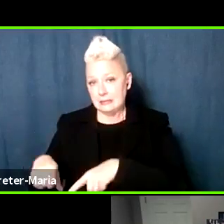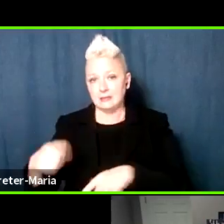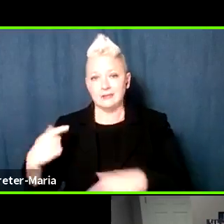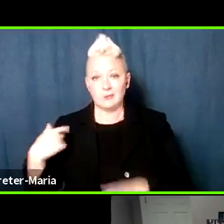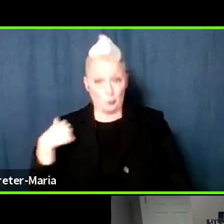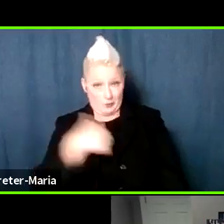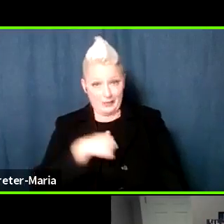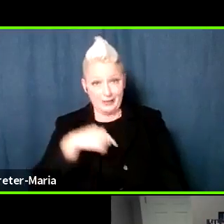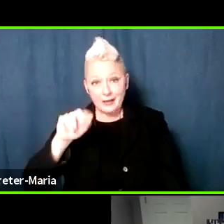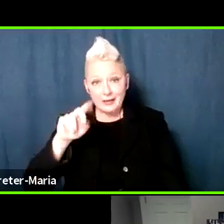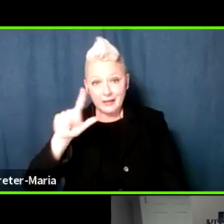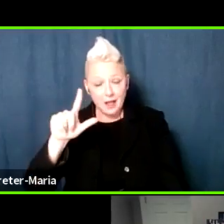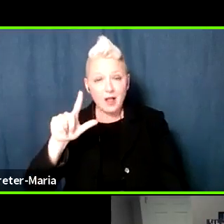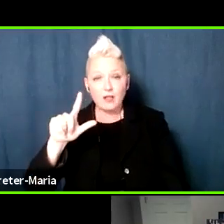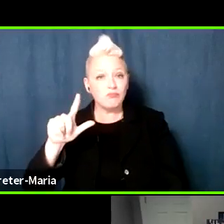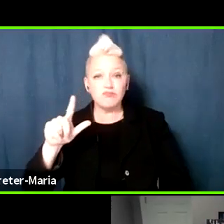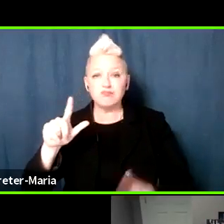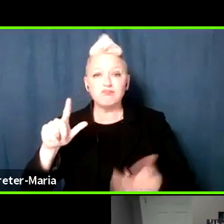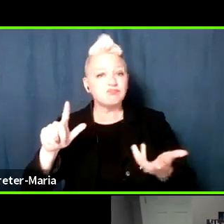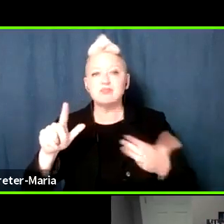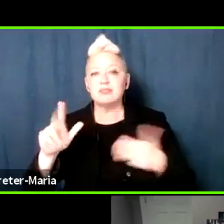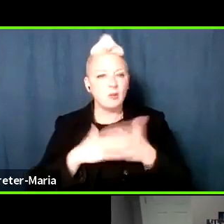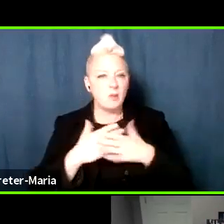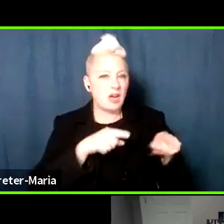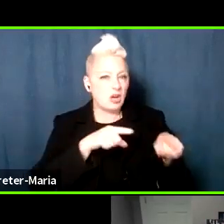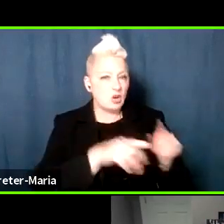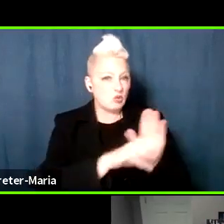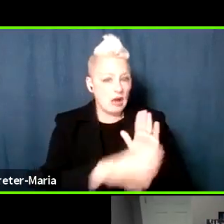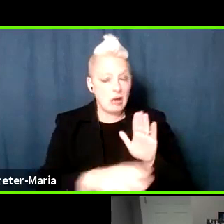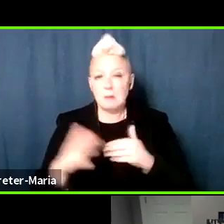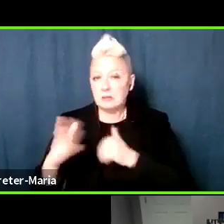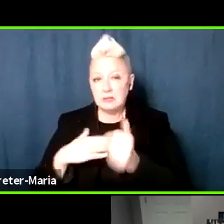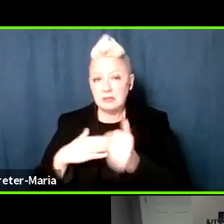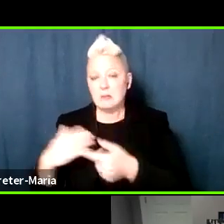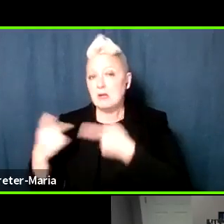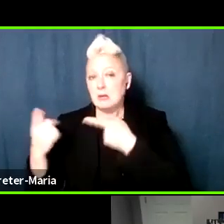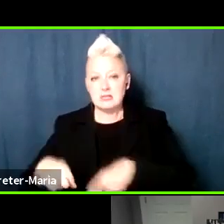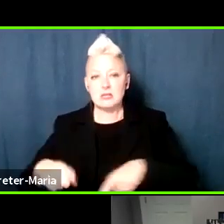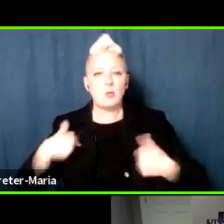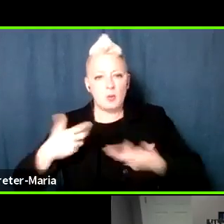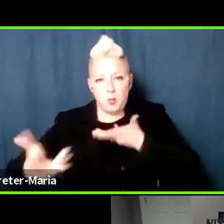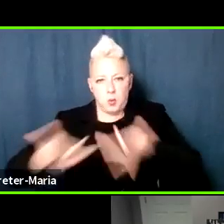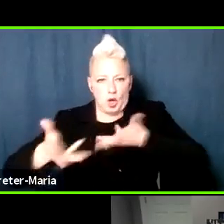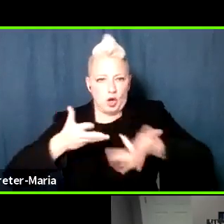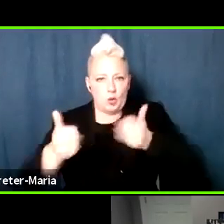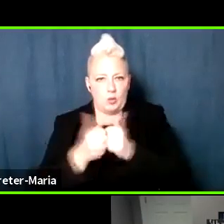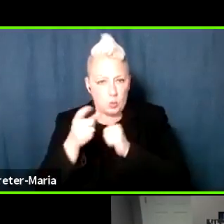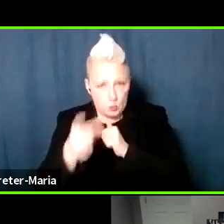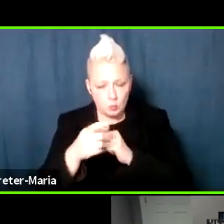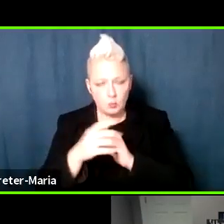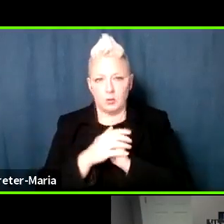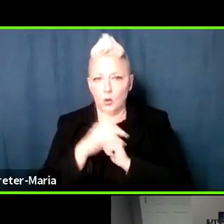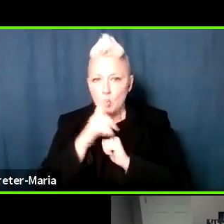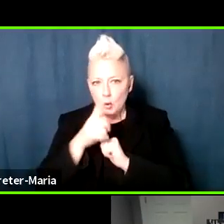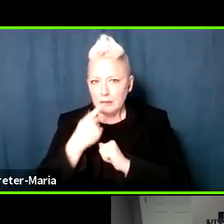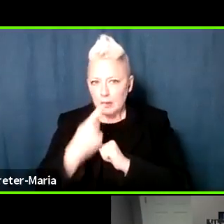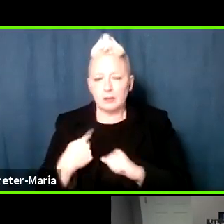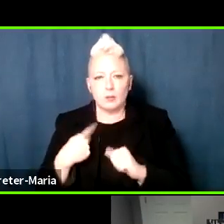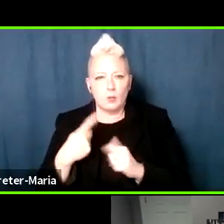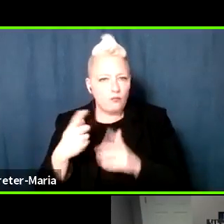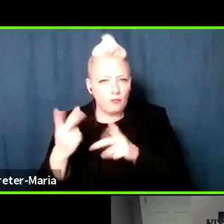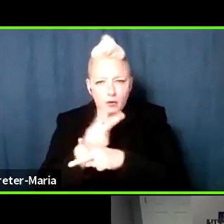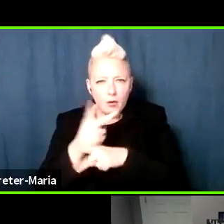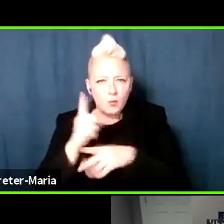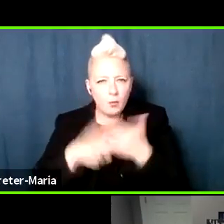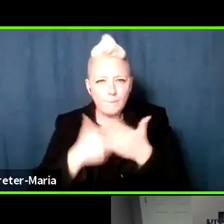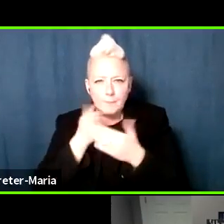because, uh, we'll work with the school. We'll work with whoever it is, the parents, whoever is reporting this to figure out what's best, what the,